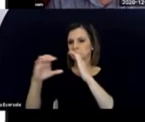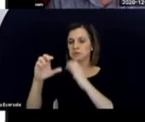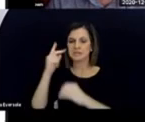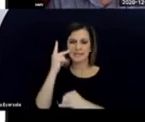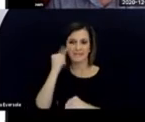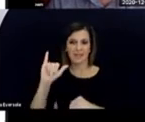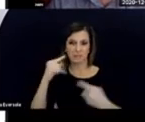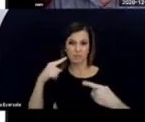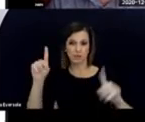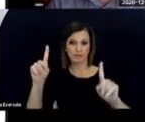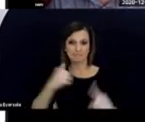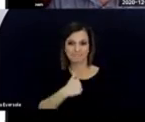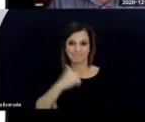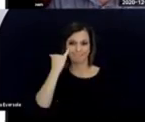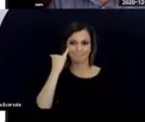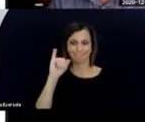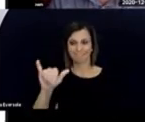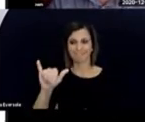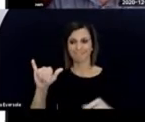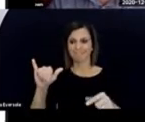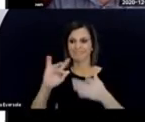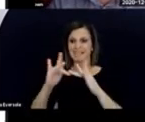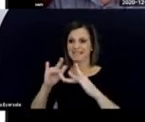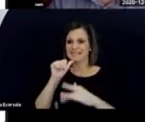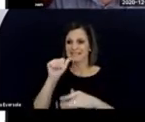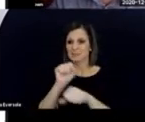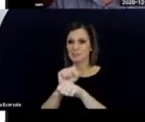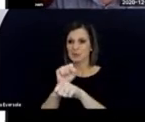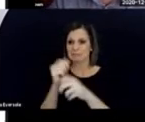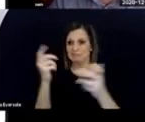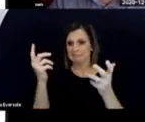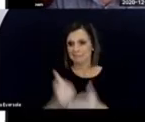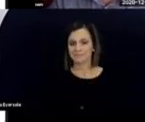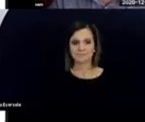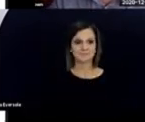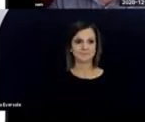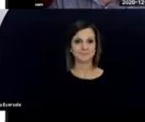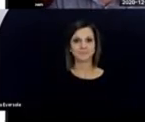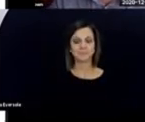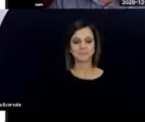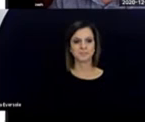and see if that works. I'm sorry if the link doesn't work.